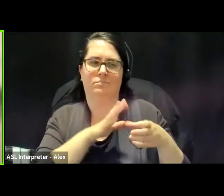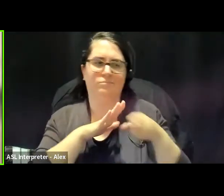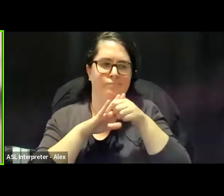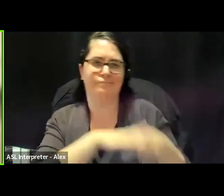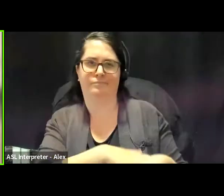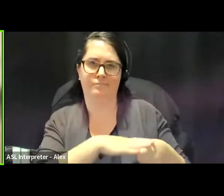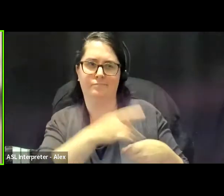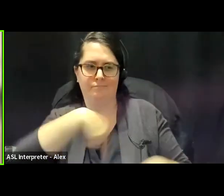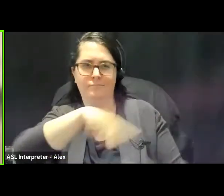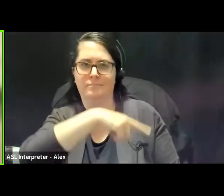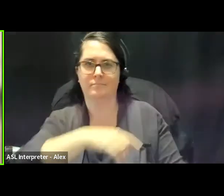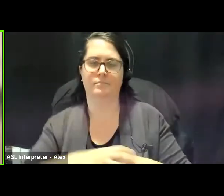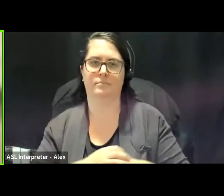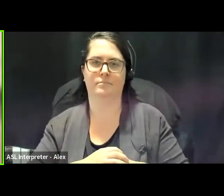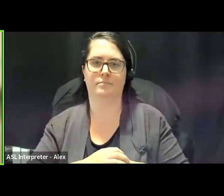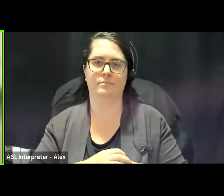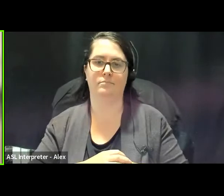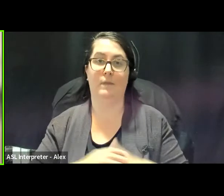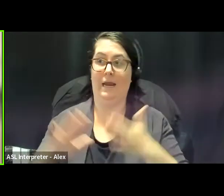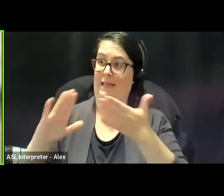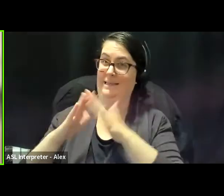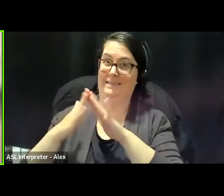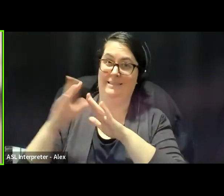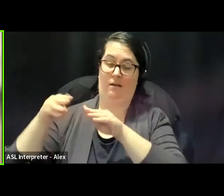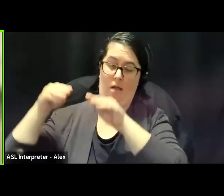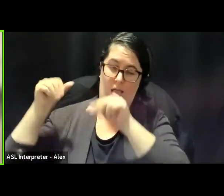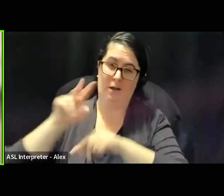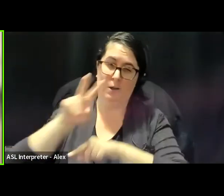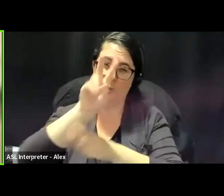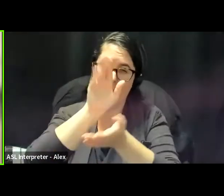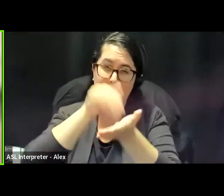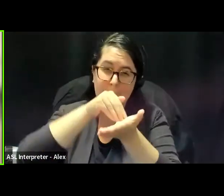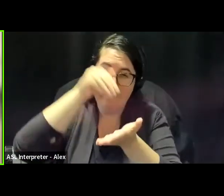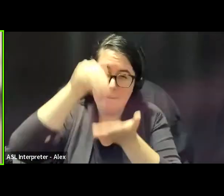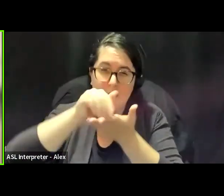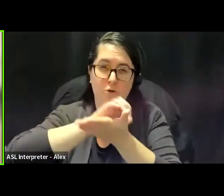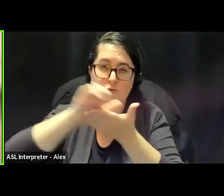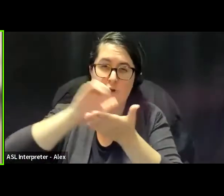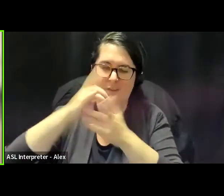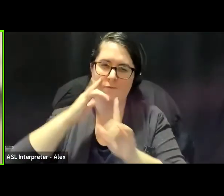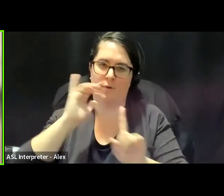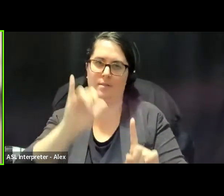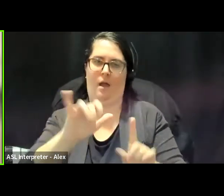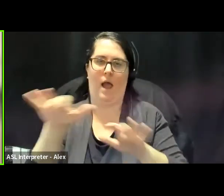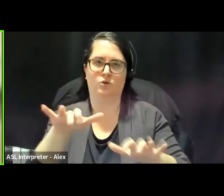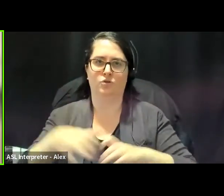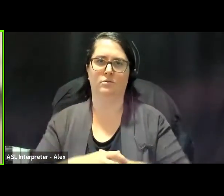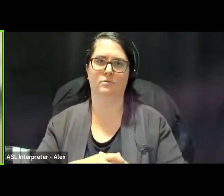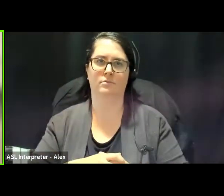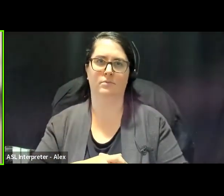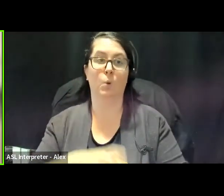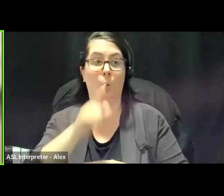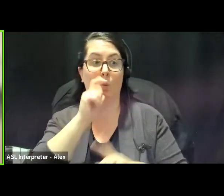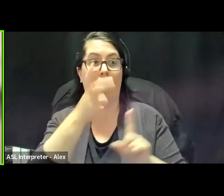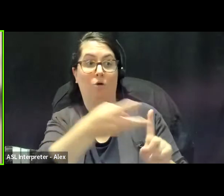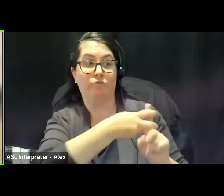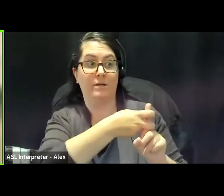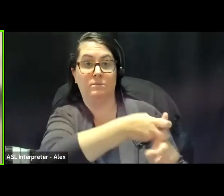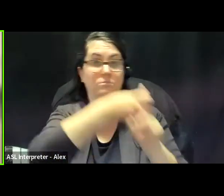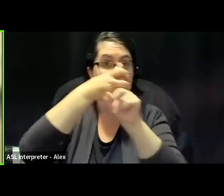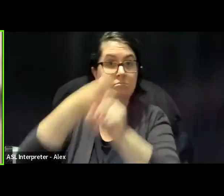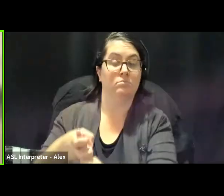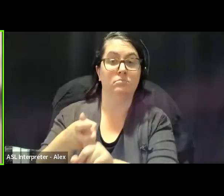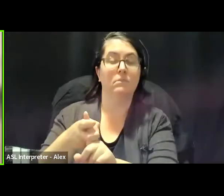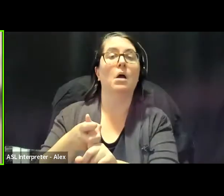The city spent nearly $2 million on these clearances. Those who were arrested and detained were